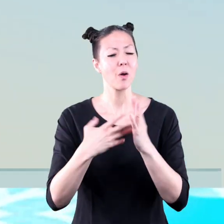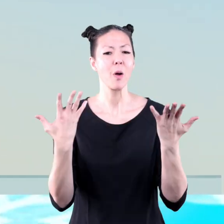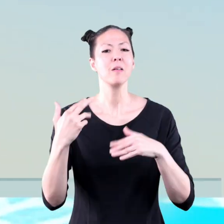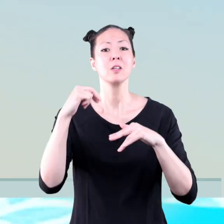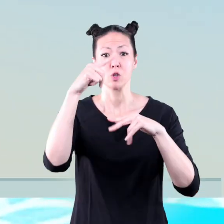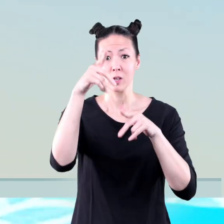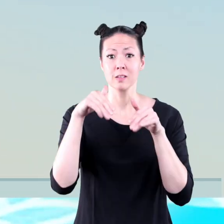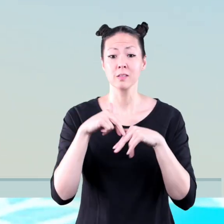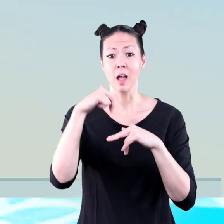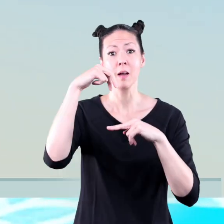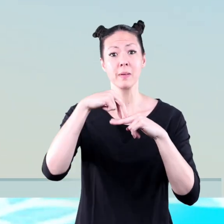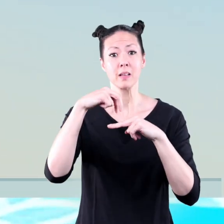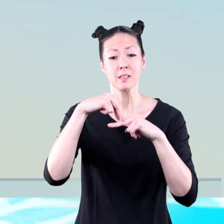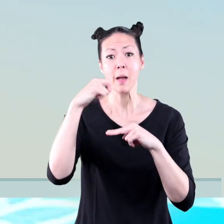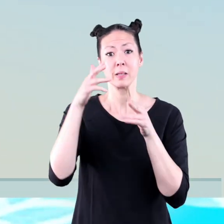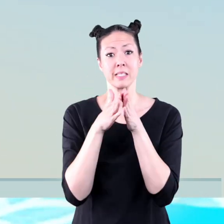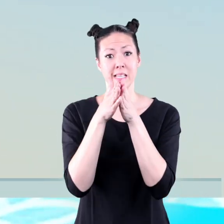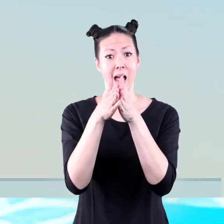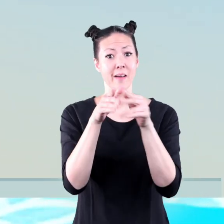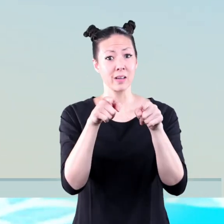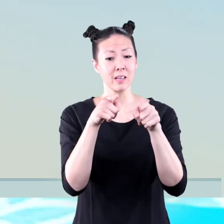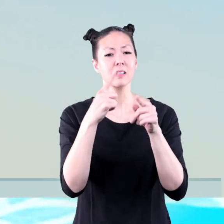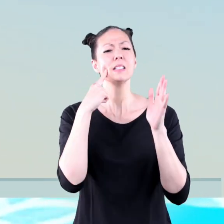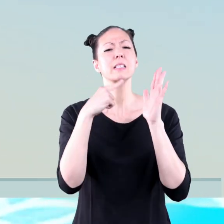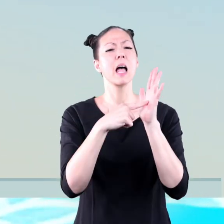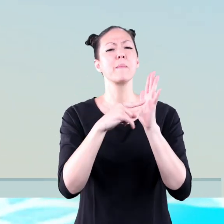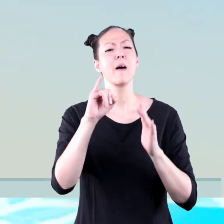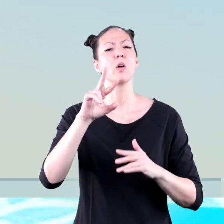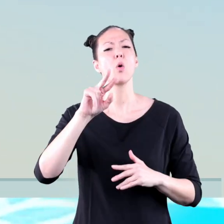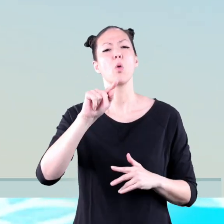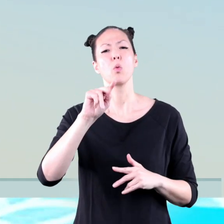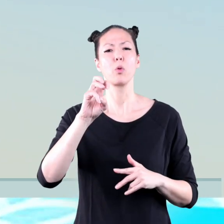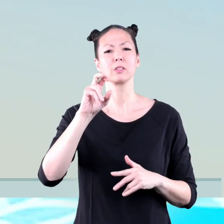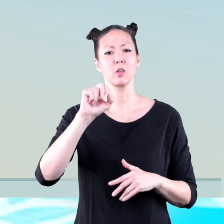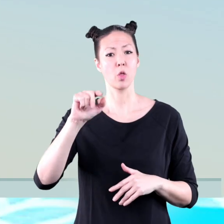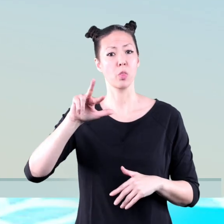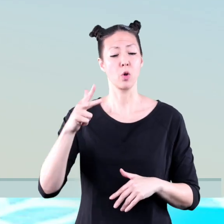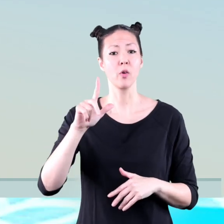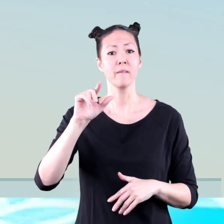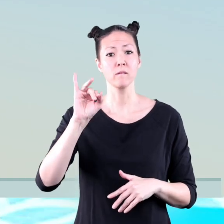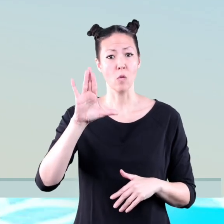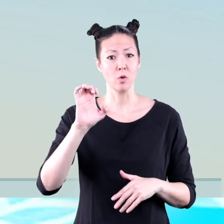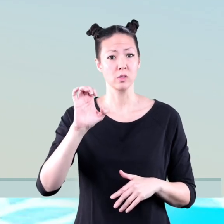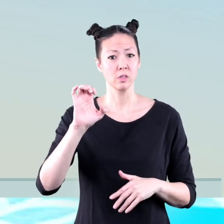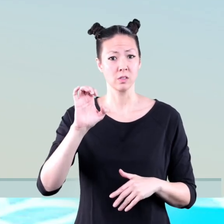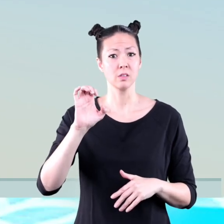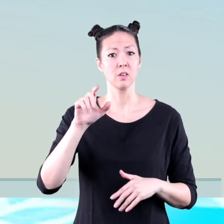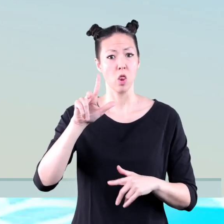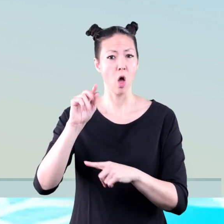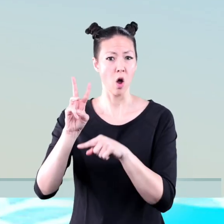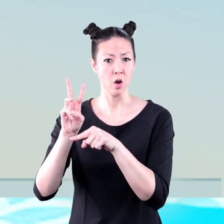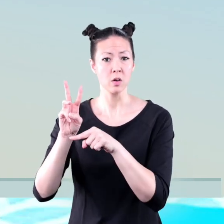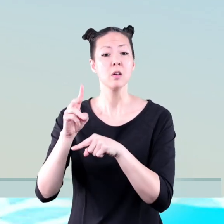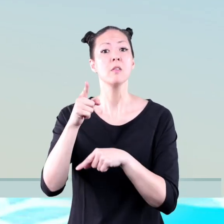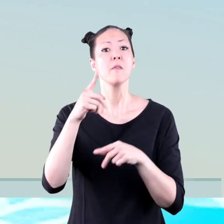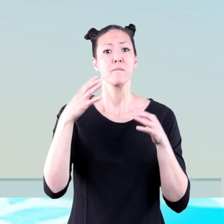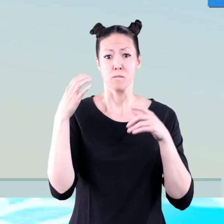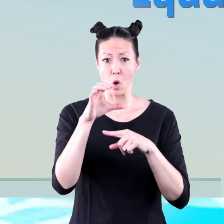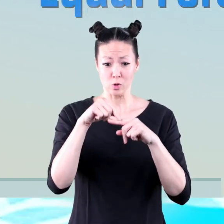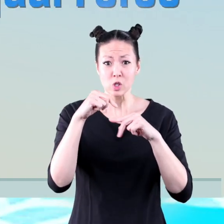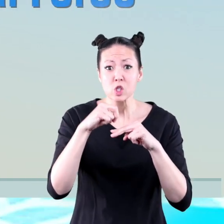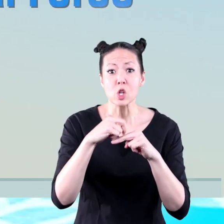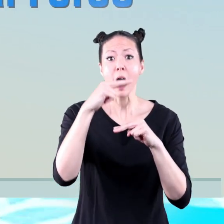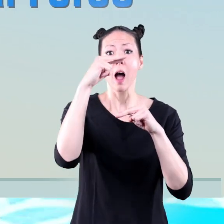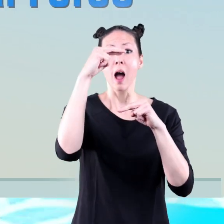Jumping on a diving board is an example of Newton's third law. As you exert force on the diving board by jumping,